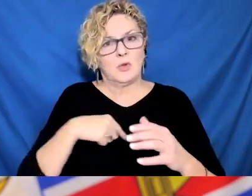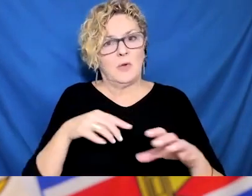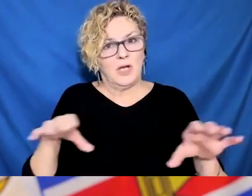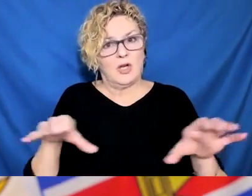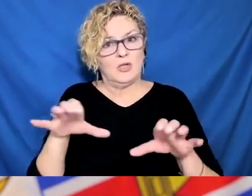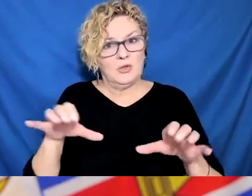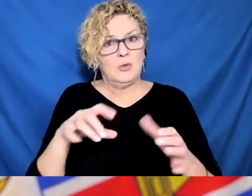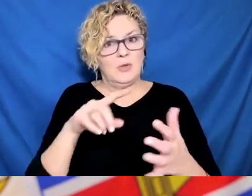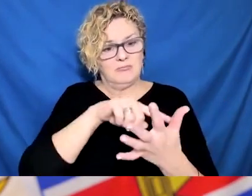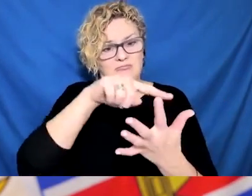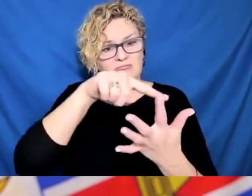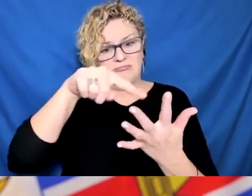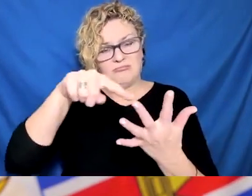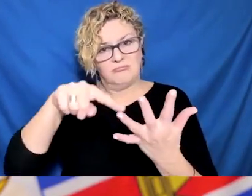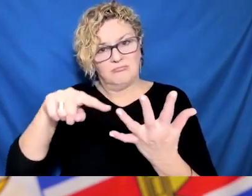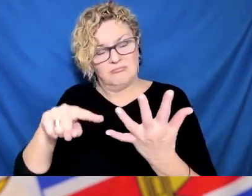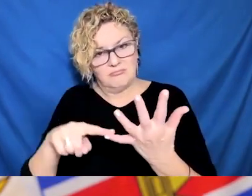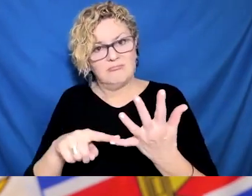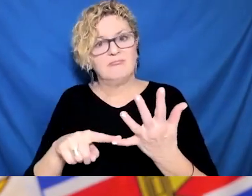Cole, do you have a follow-up?